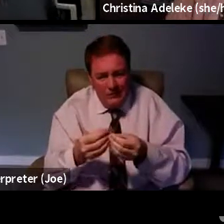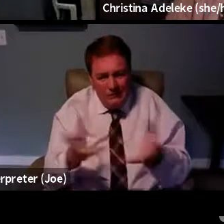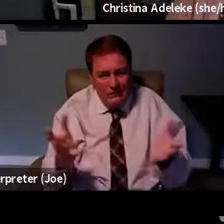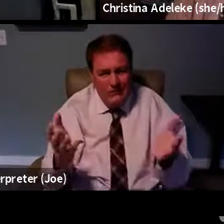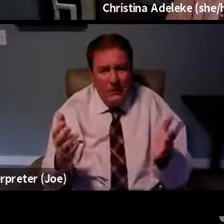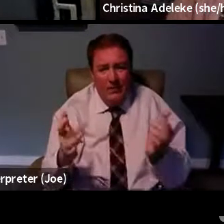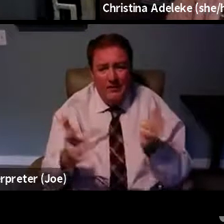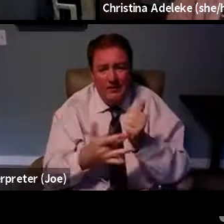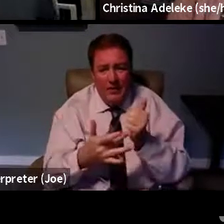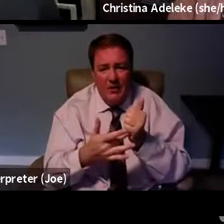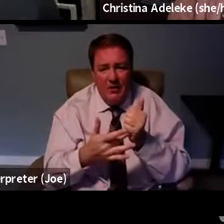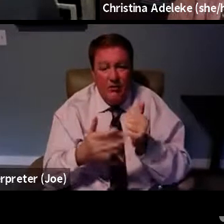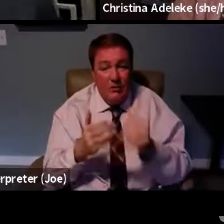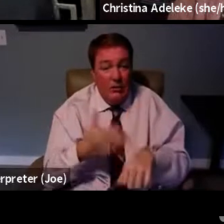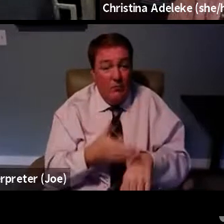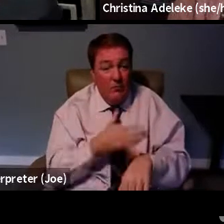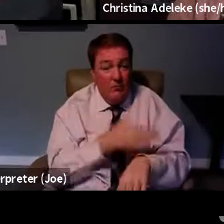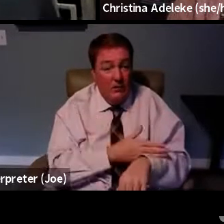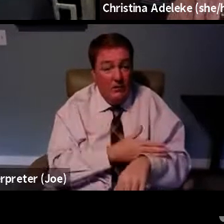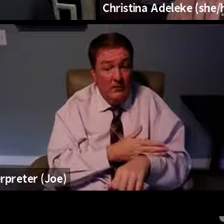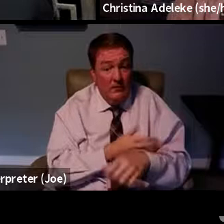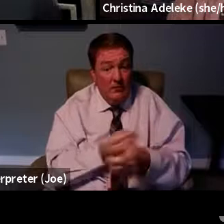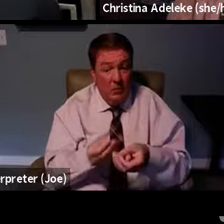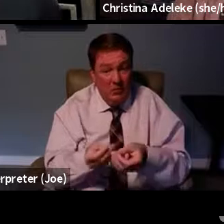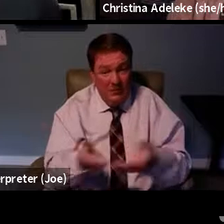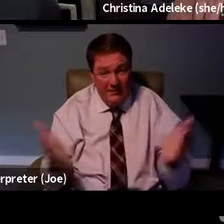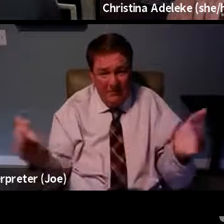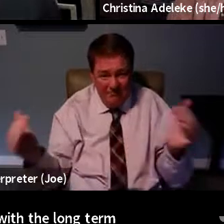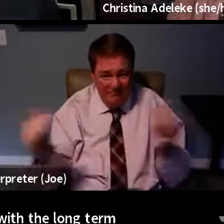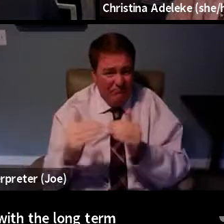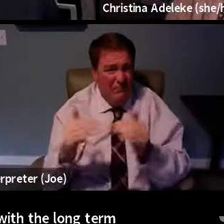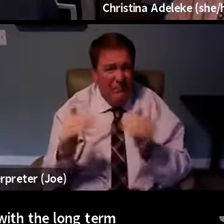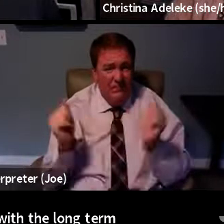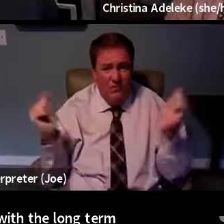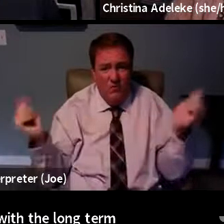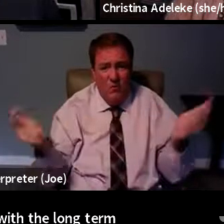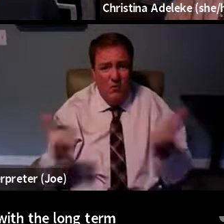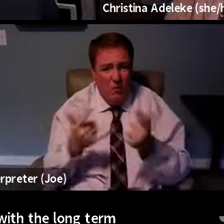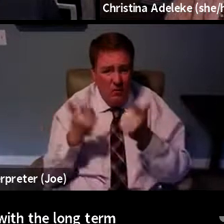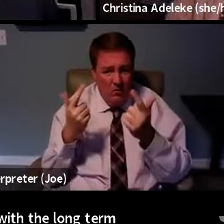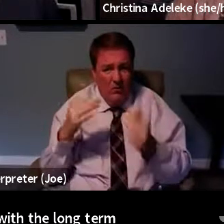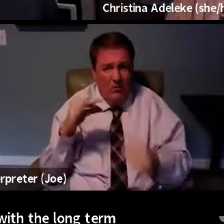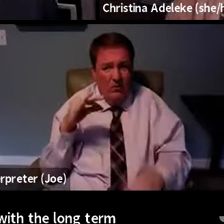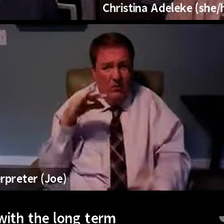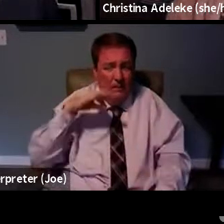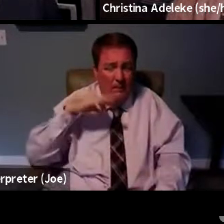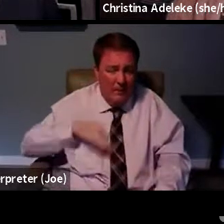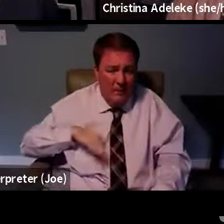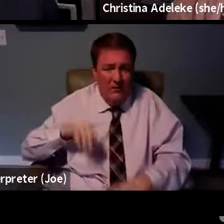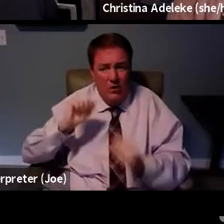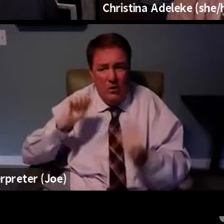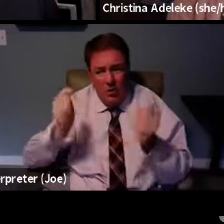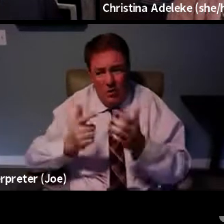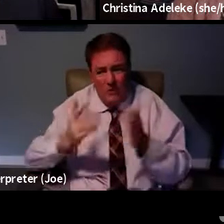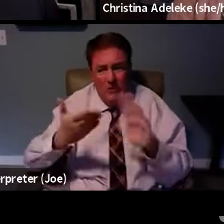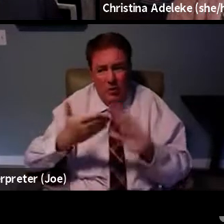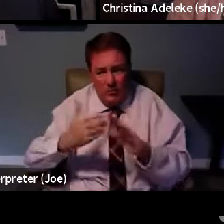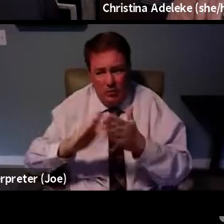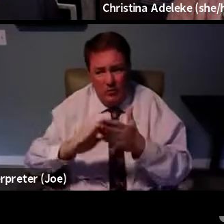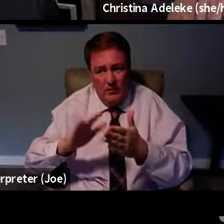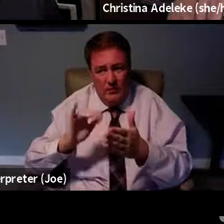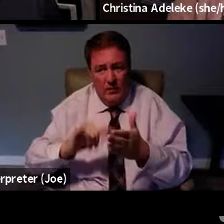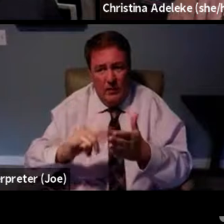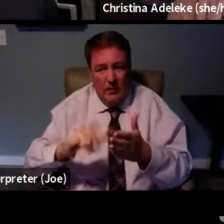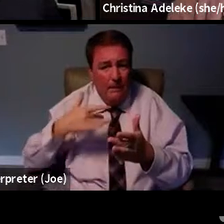technology advances with the long-term injectables are going to benefit, you know, other communities that usually will not